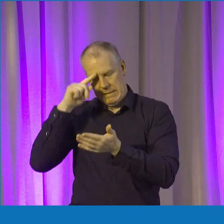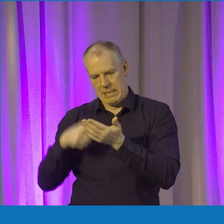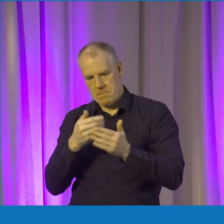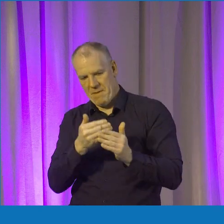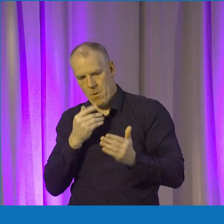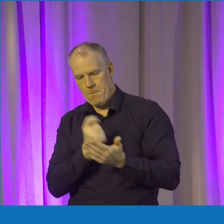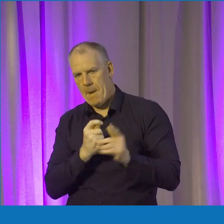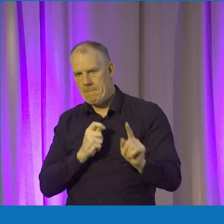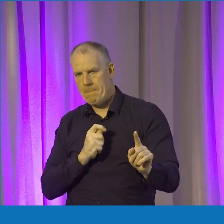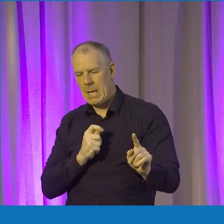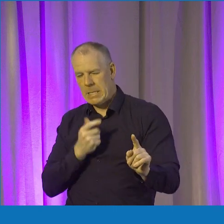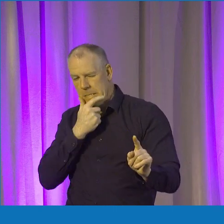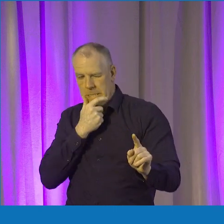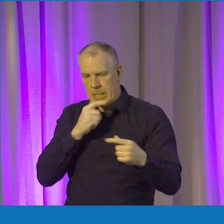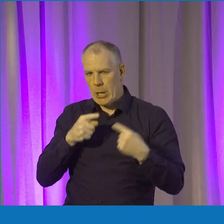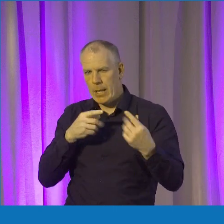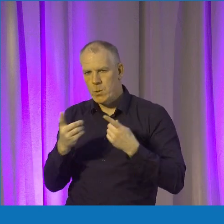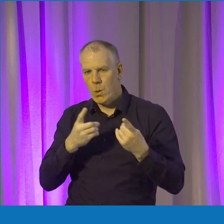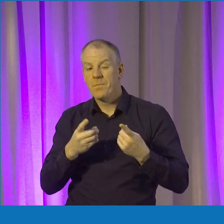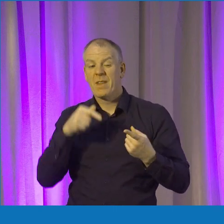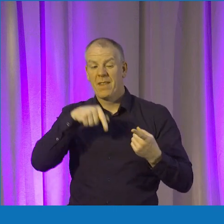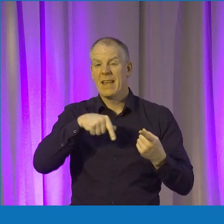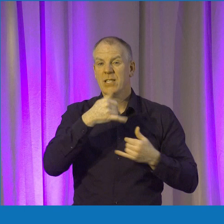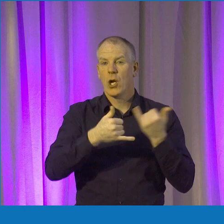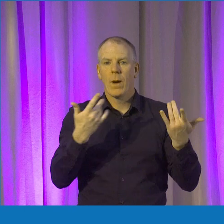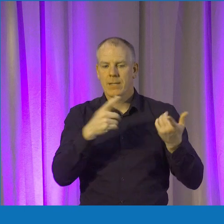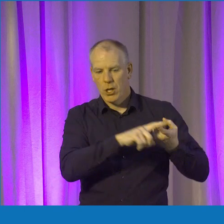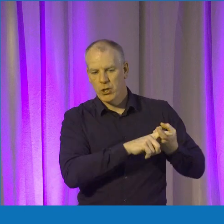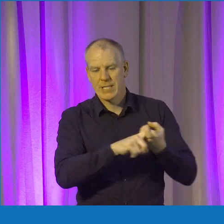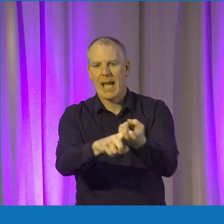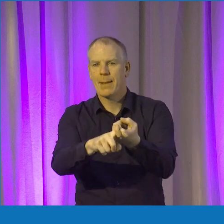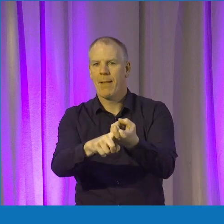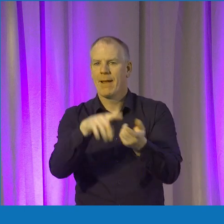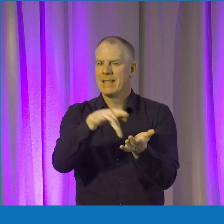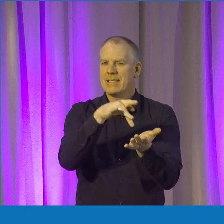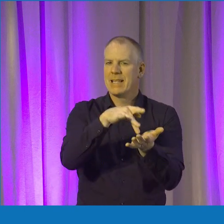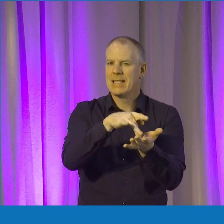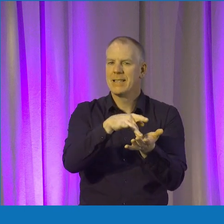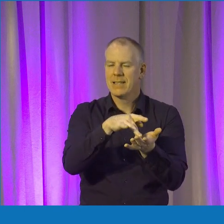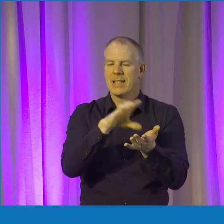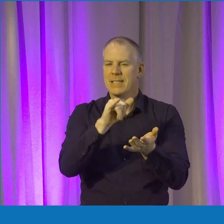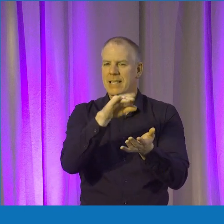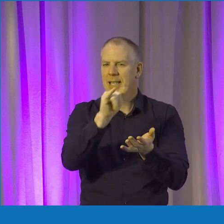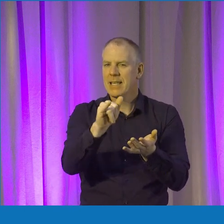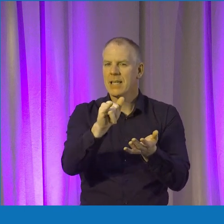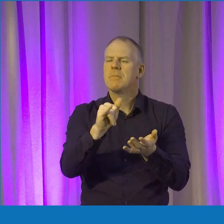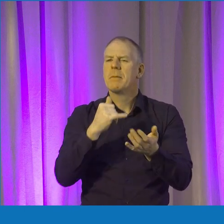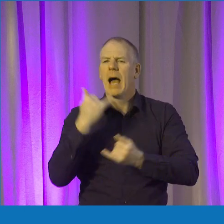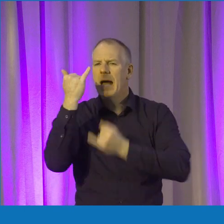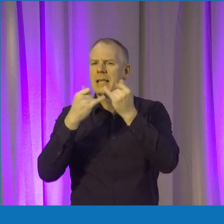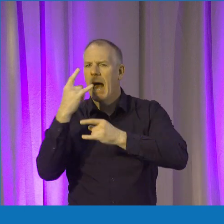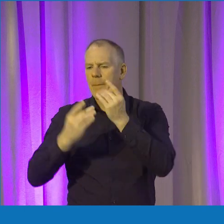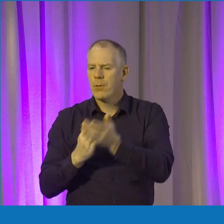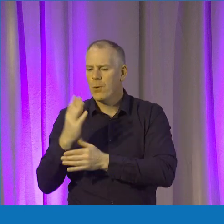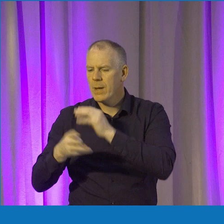what it is that they want to take on. This year, it's going to be sustainable cities. So it's exciting that they can take that on, whether it's an idea that comes about on the weekend,